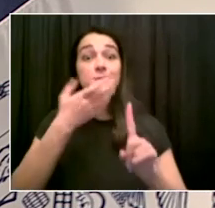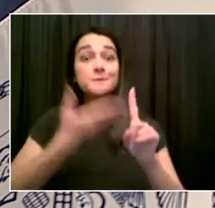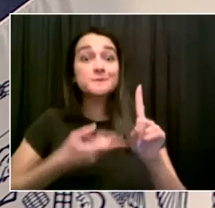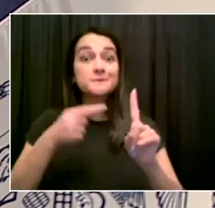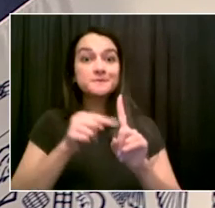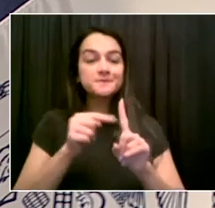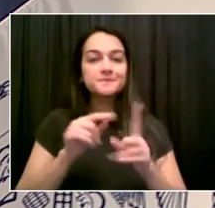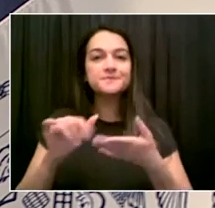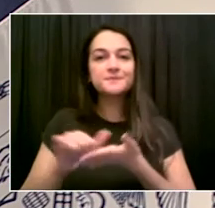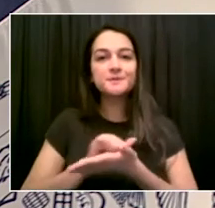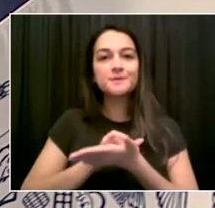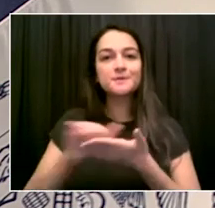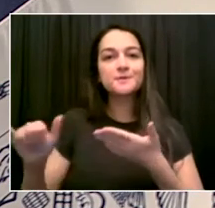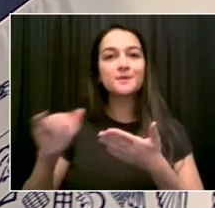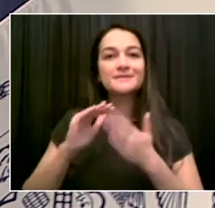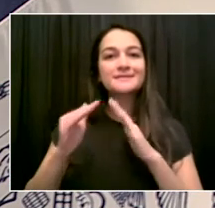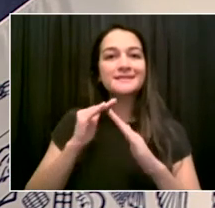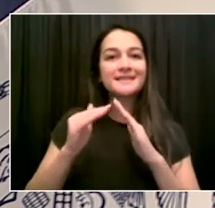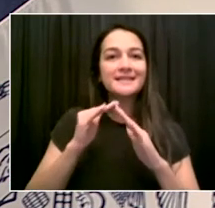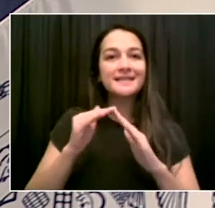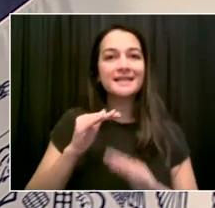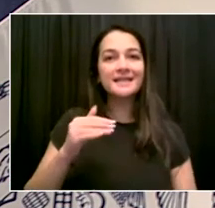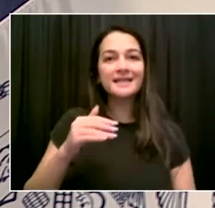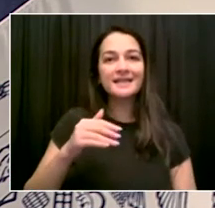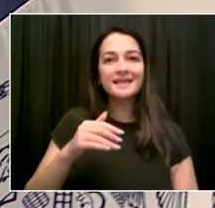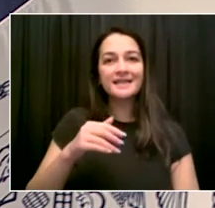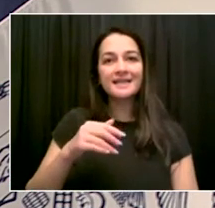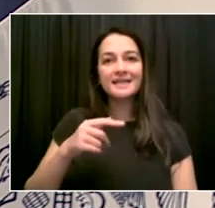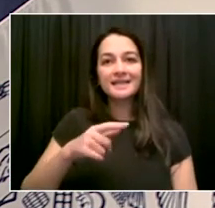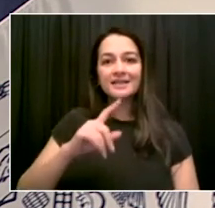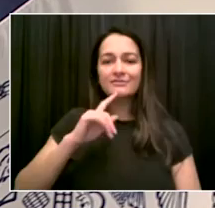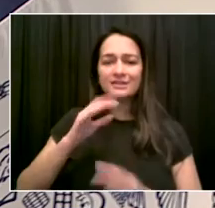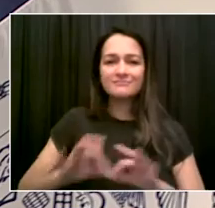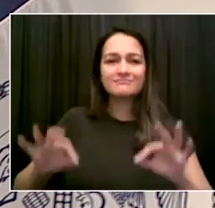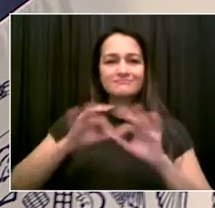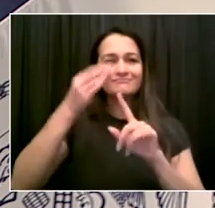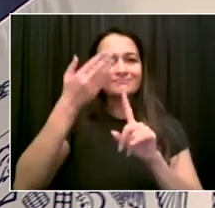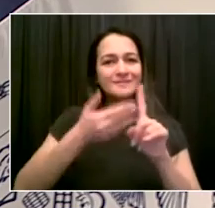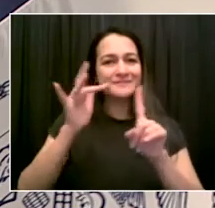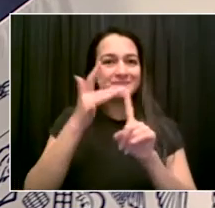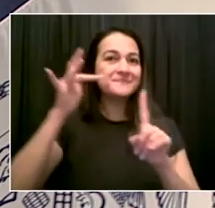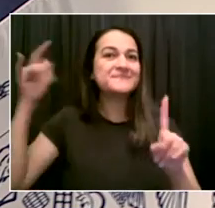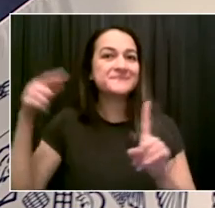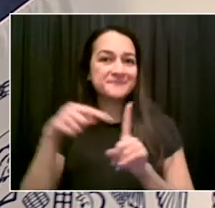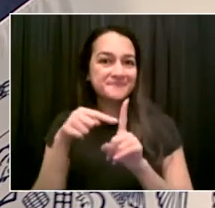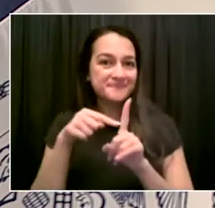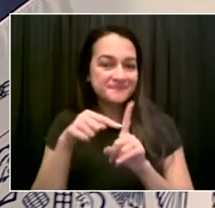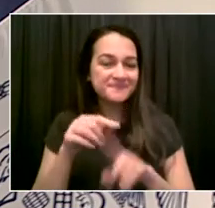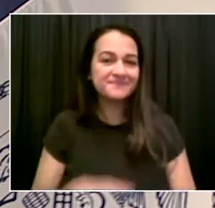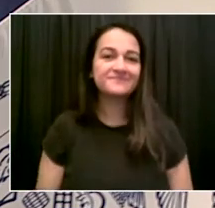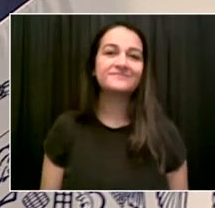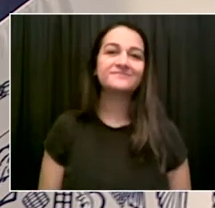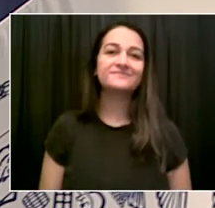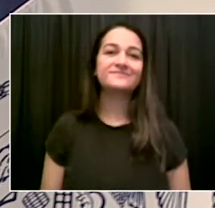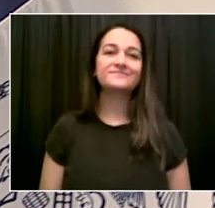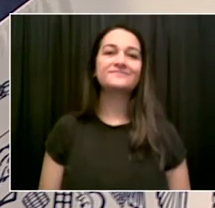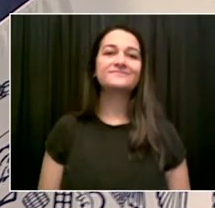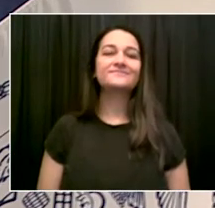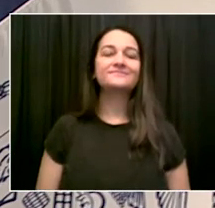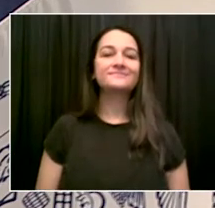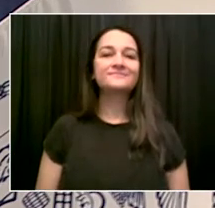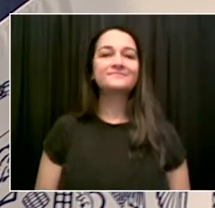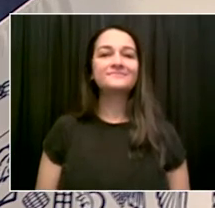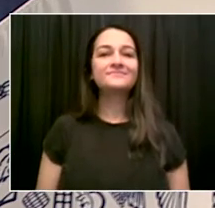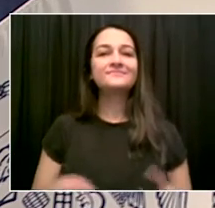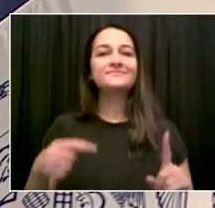family have created literally one of the greatest and most famous dining institutions in all the history of New York City. And that's